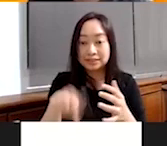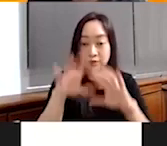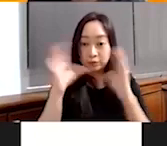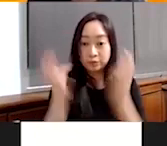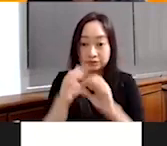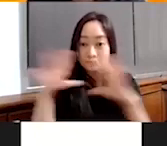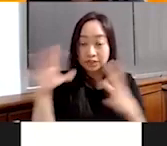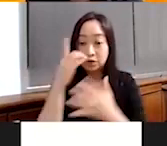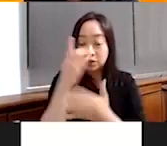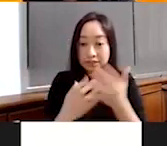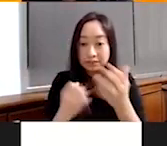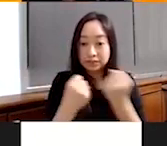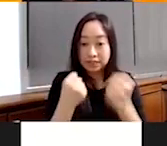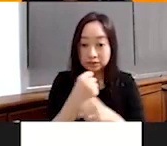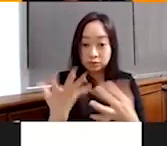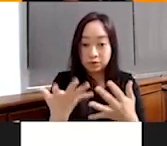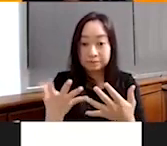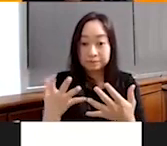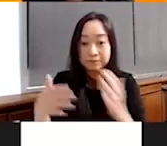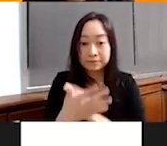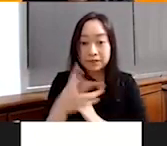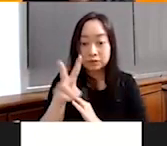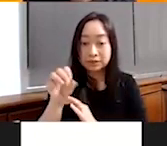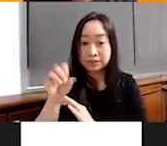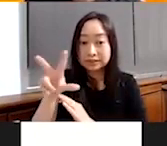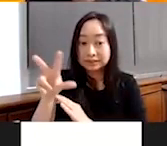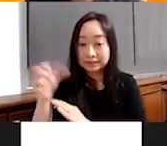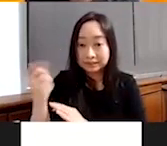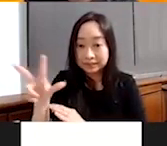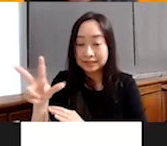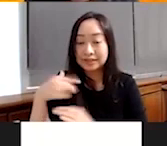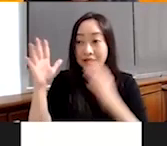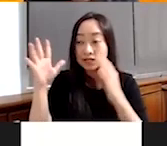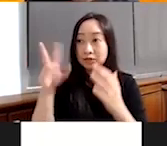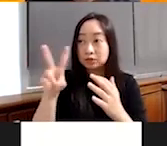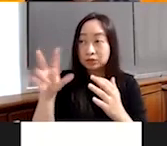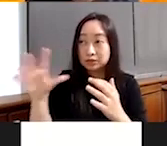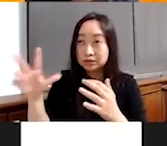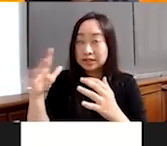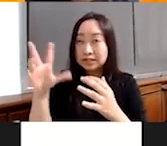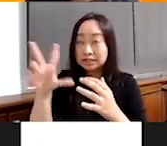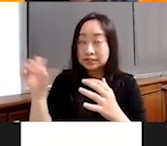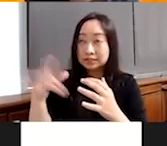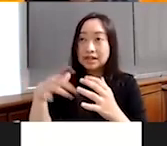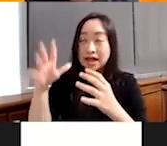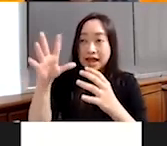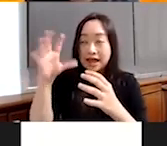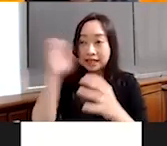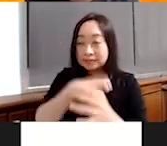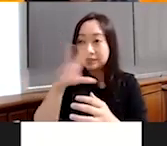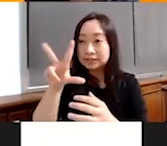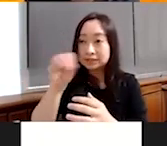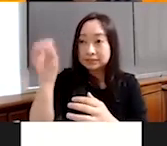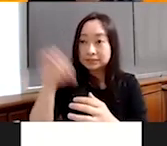that's coming through is by 2030, we believe that an estimated 80% of the world's poorest people will be living in